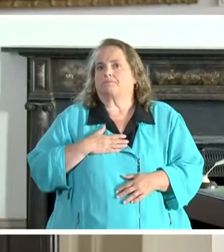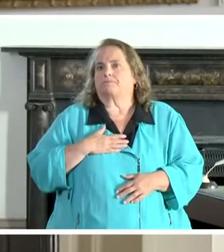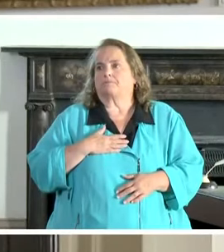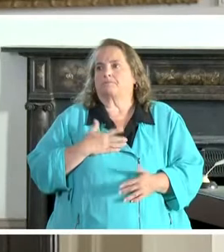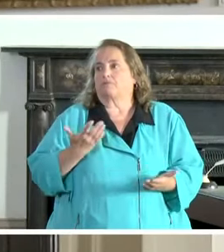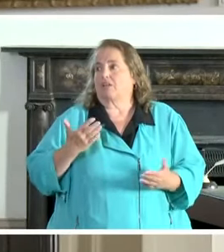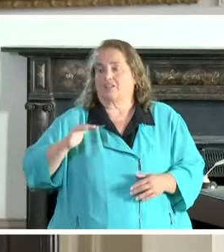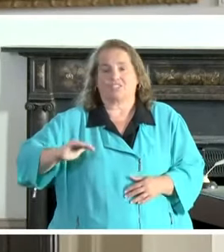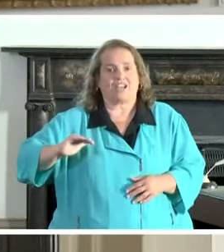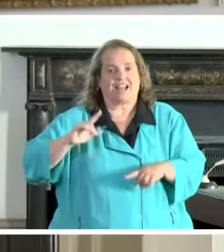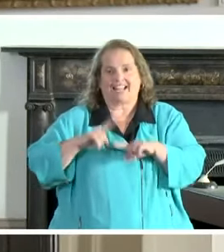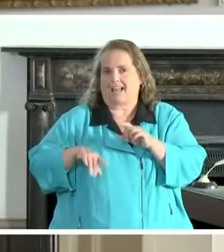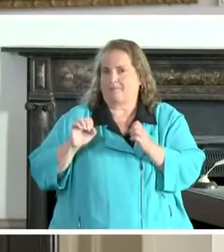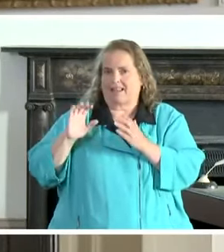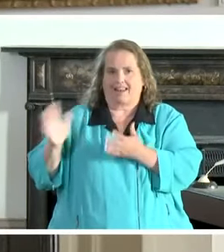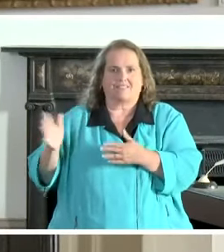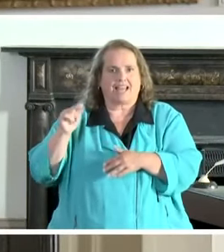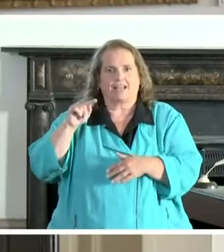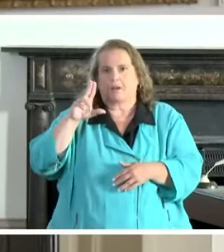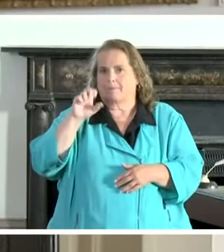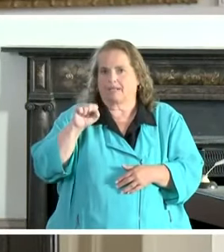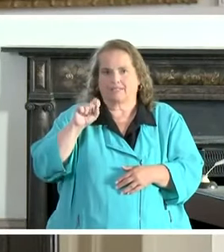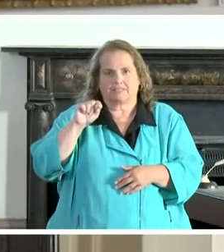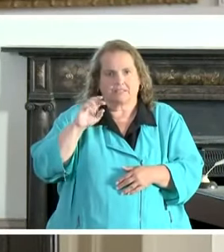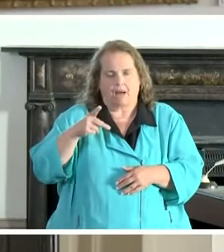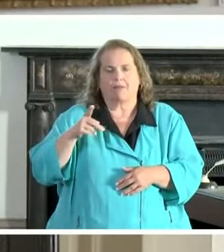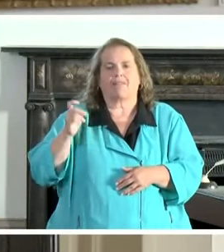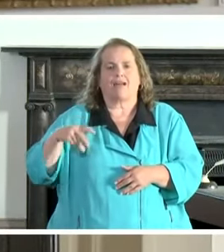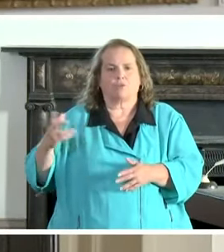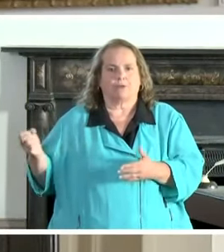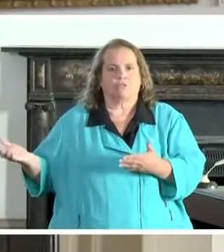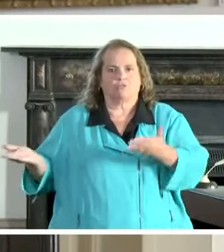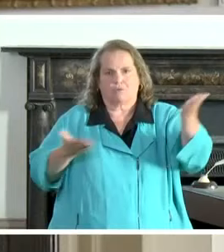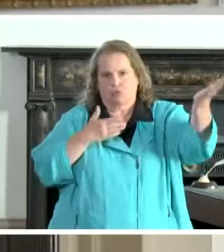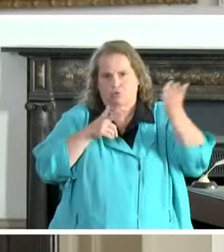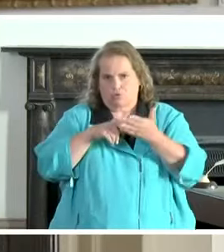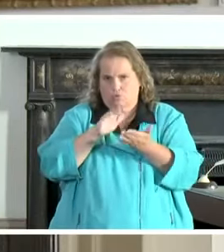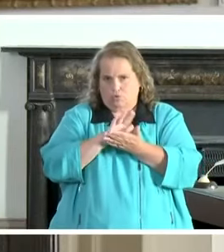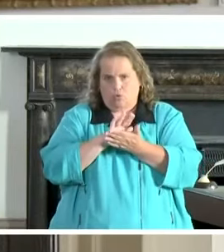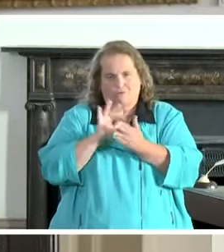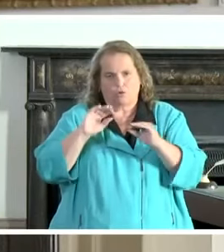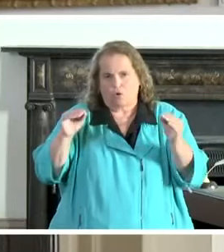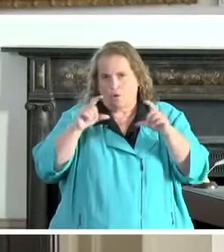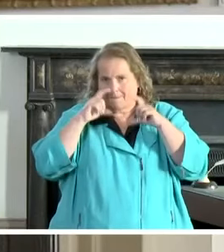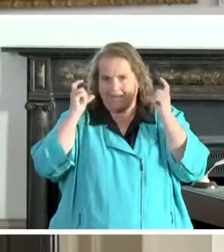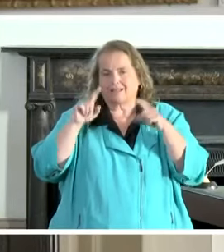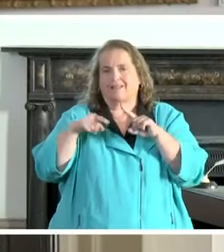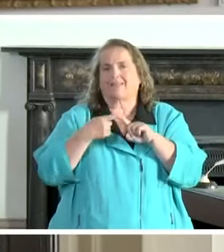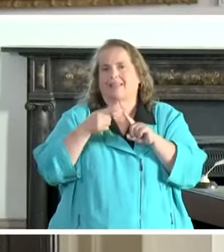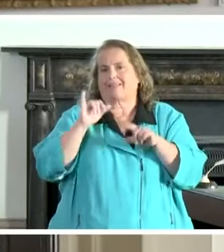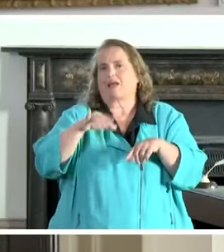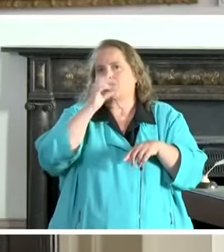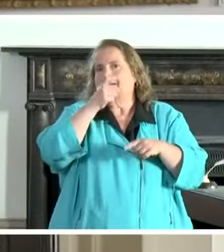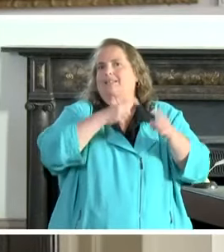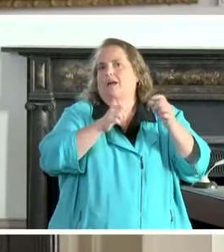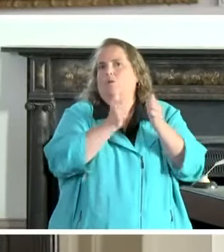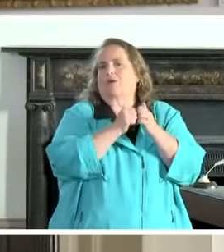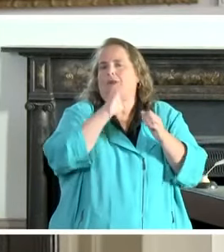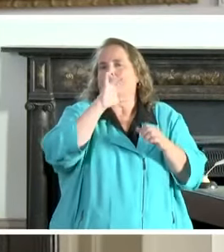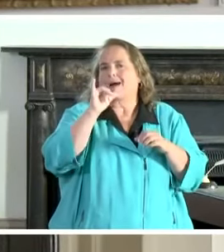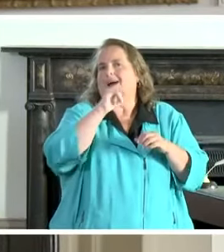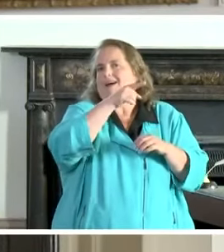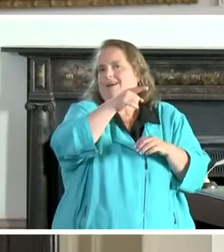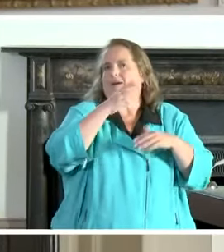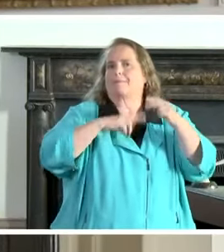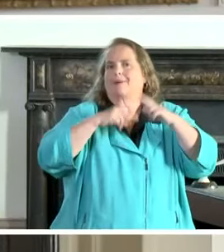The child can't be left at the bus stop so they would be transported then on into school if they didn't have their mask on and then that would be dealt with by the building